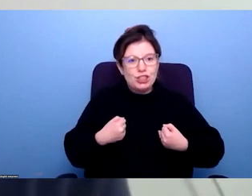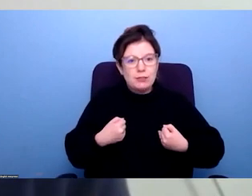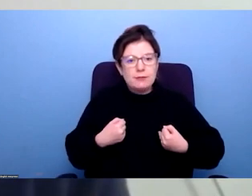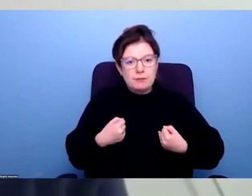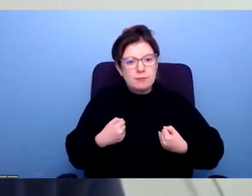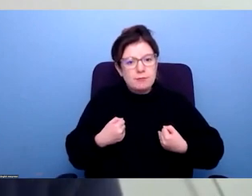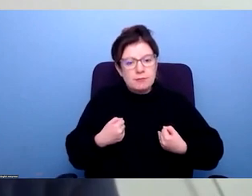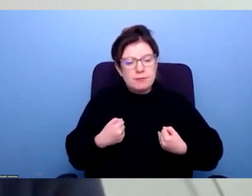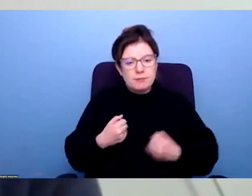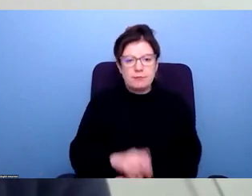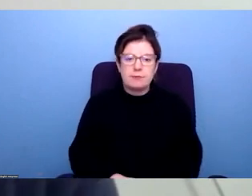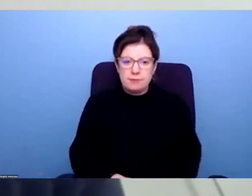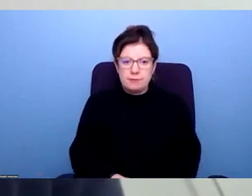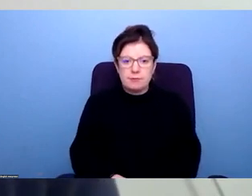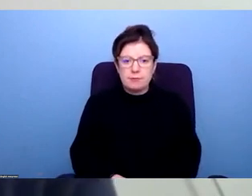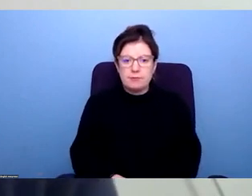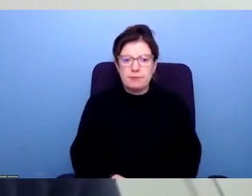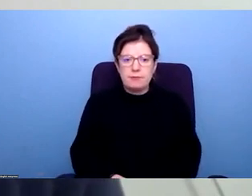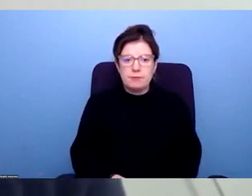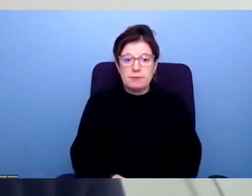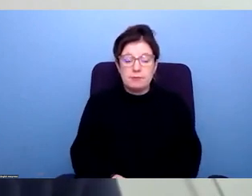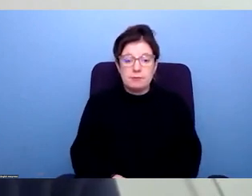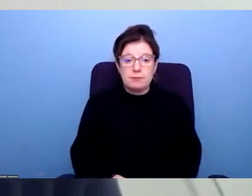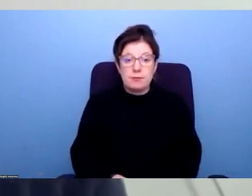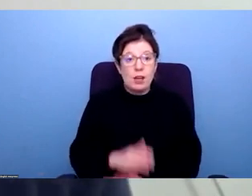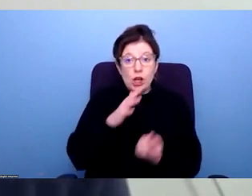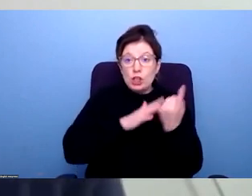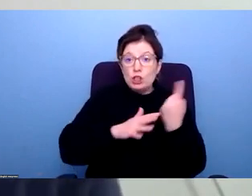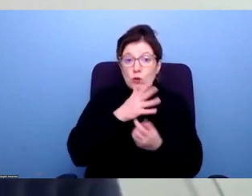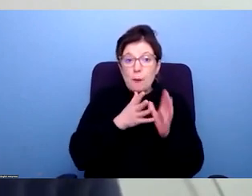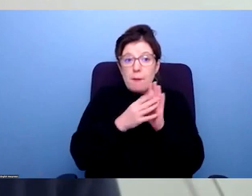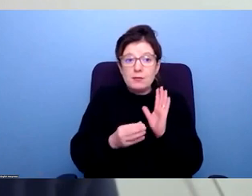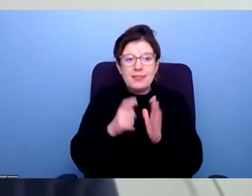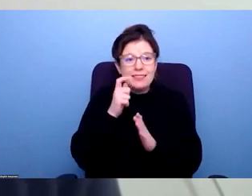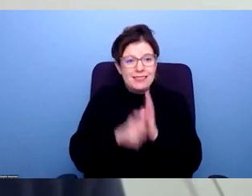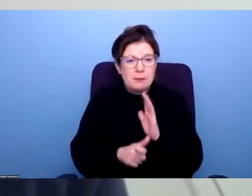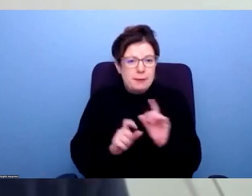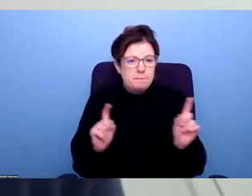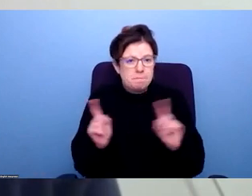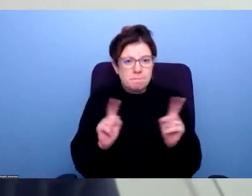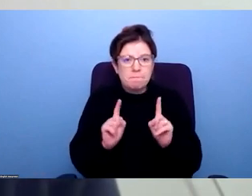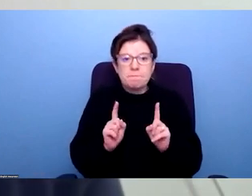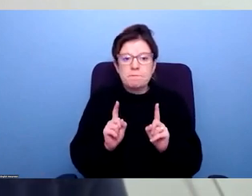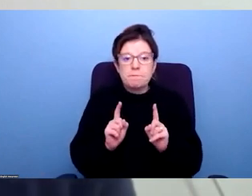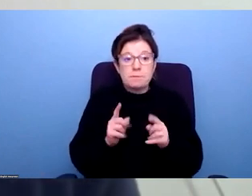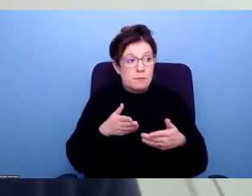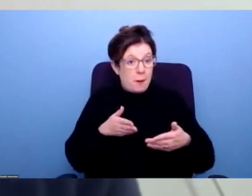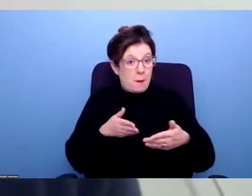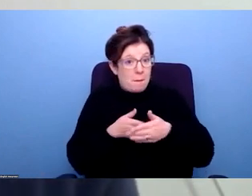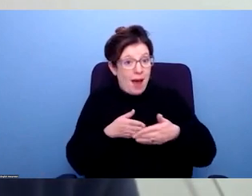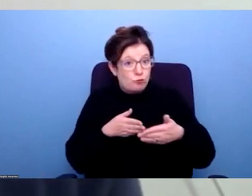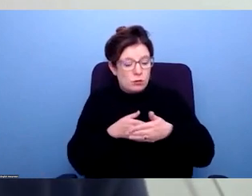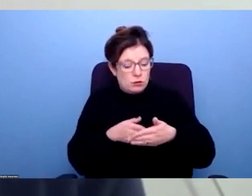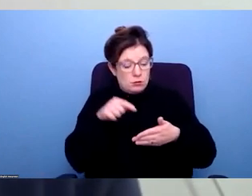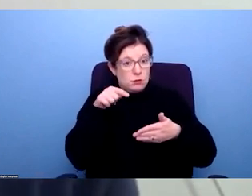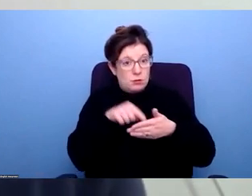person as a result. And of course, if we understand the social model of disability, we're talking about the barriers that we experience as a result